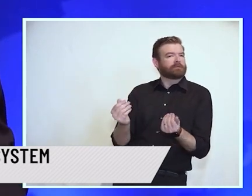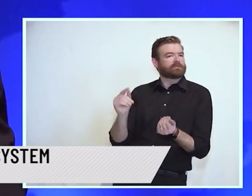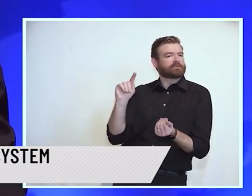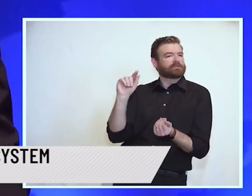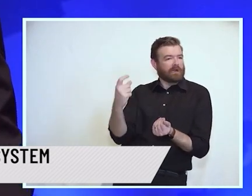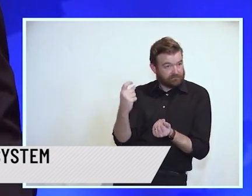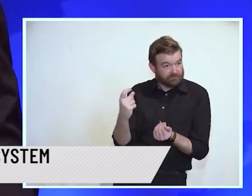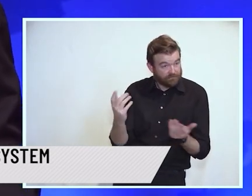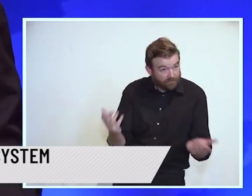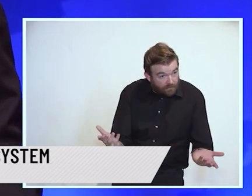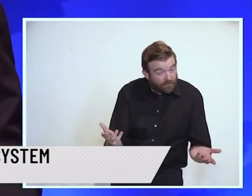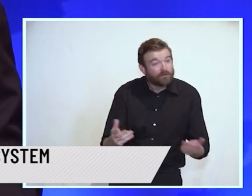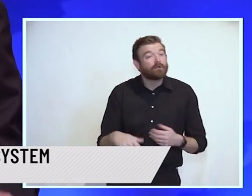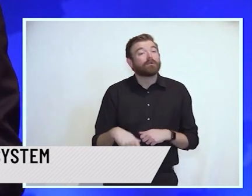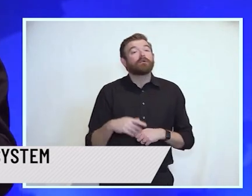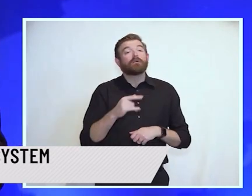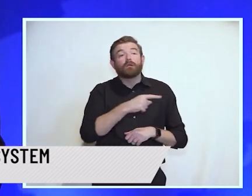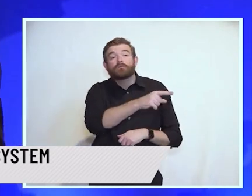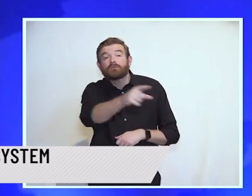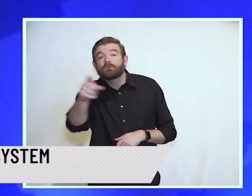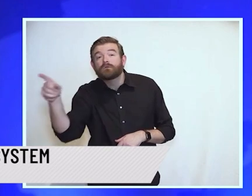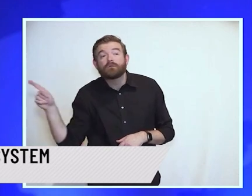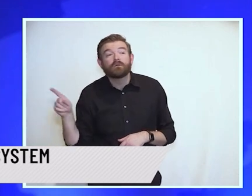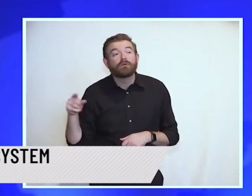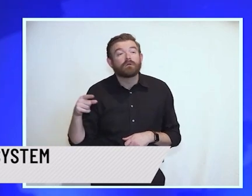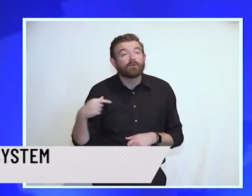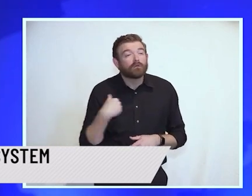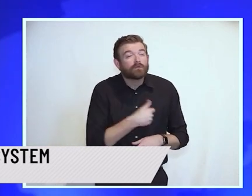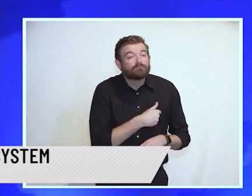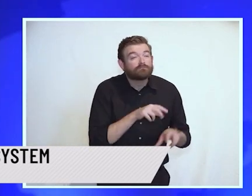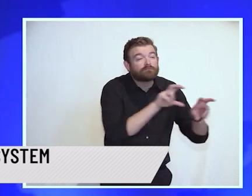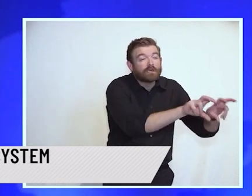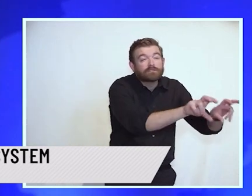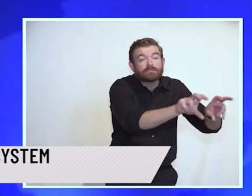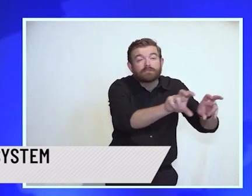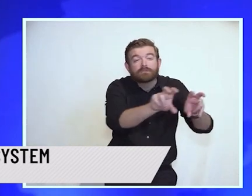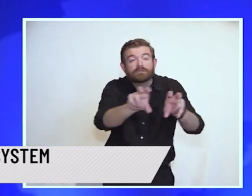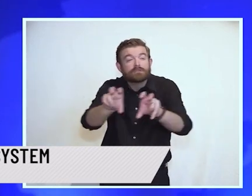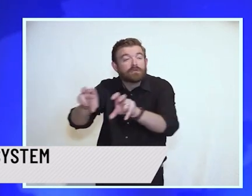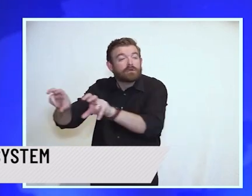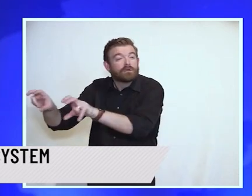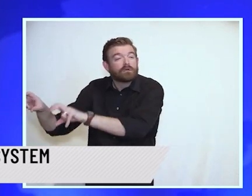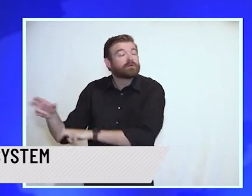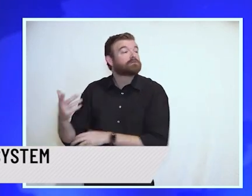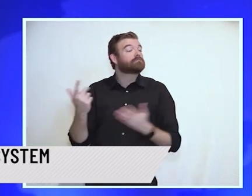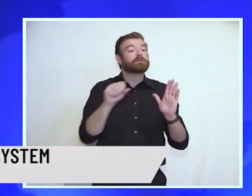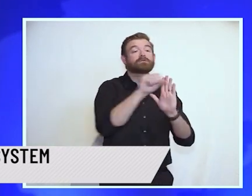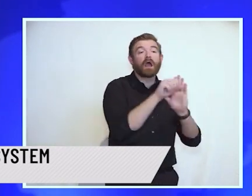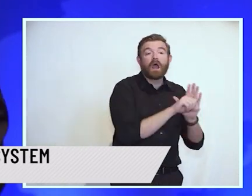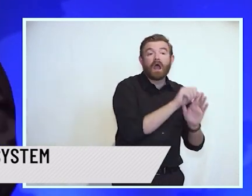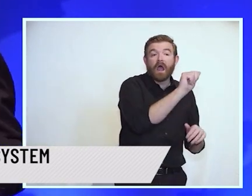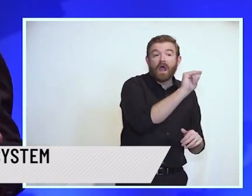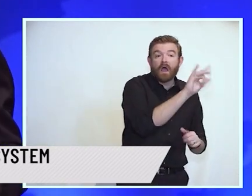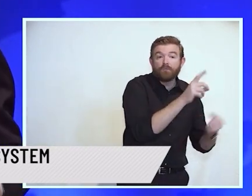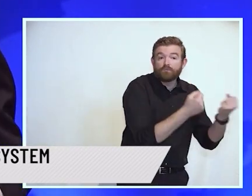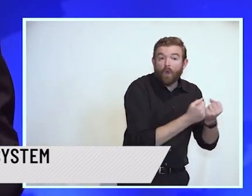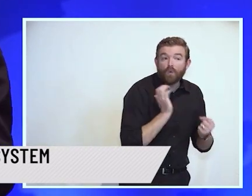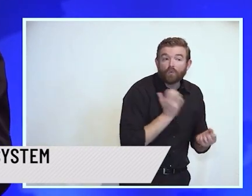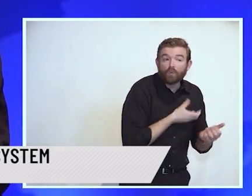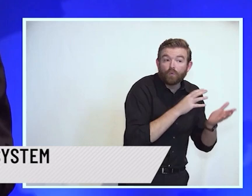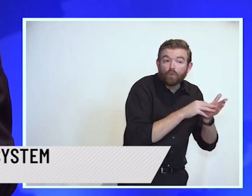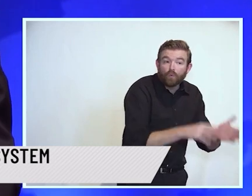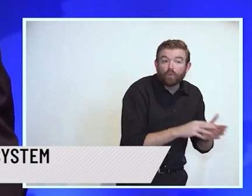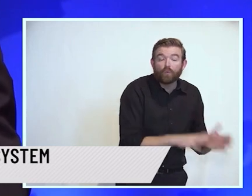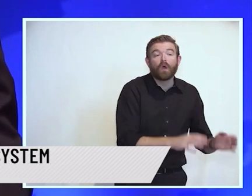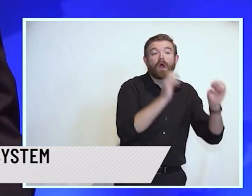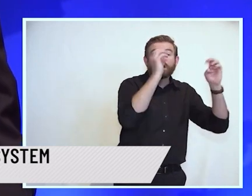of property taxpayers, whether it be the state aid supporting our students and educators in their classrooms or construction aid